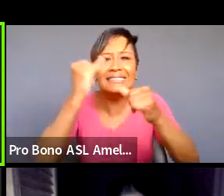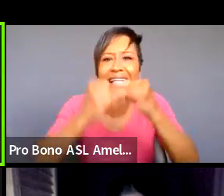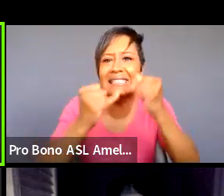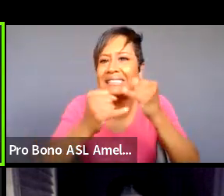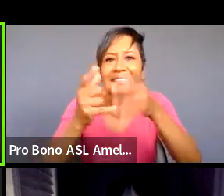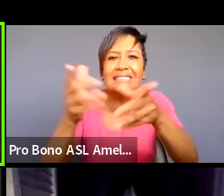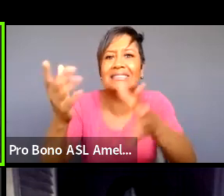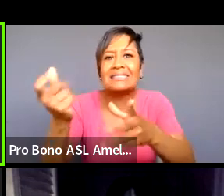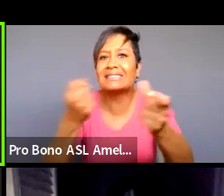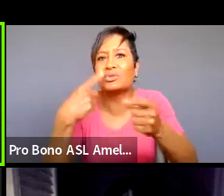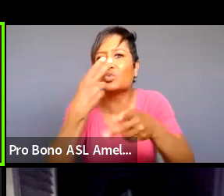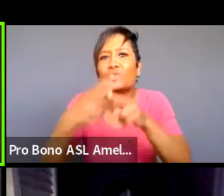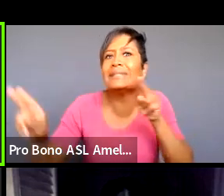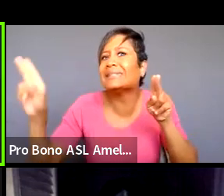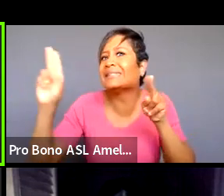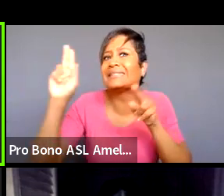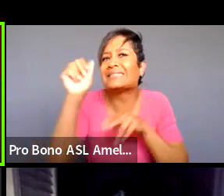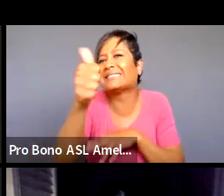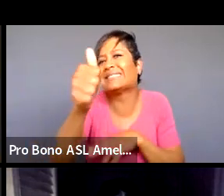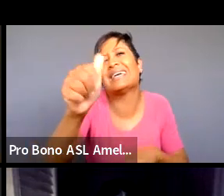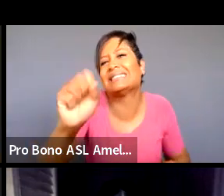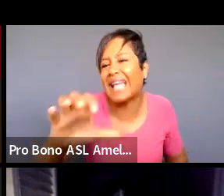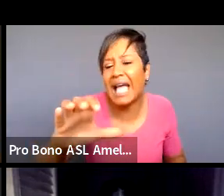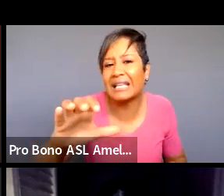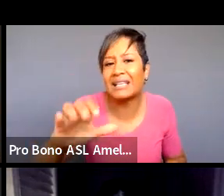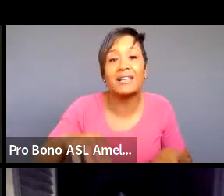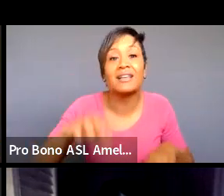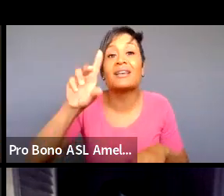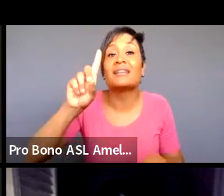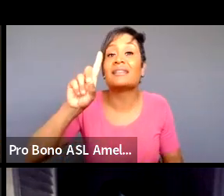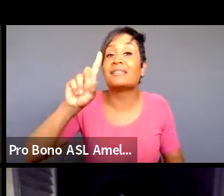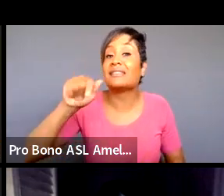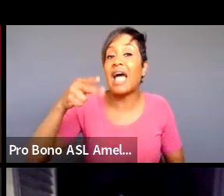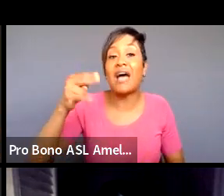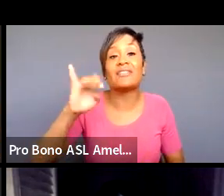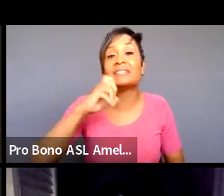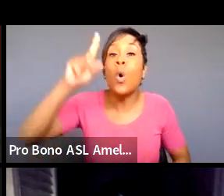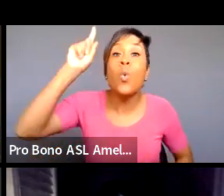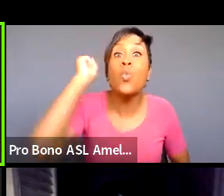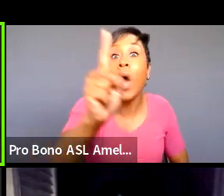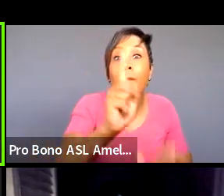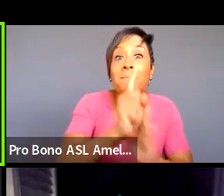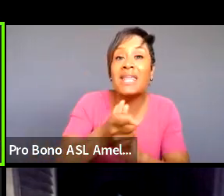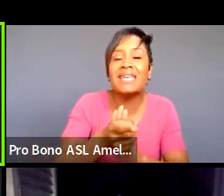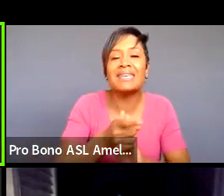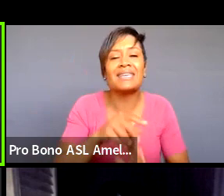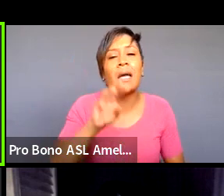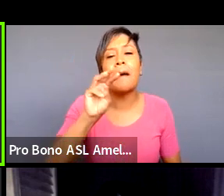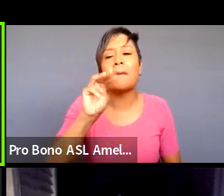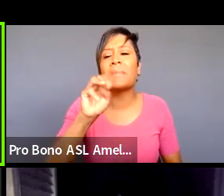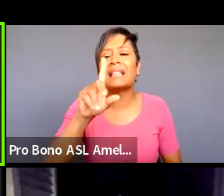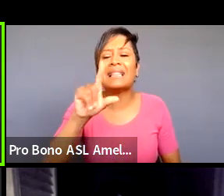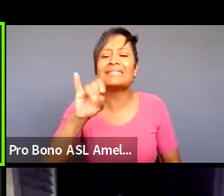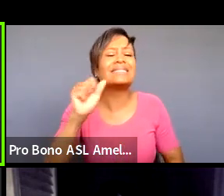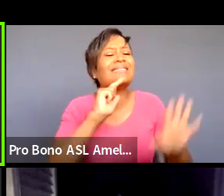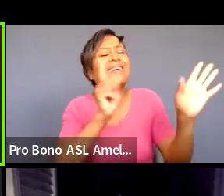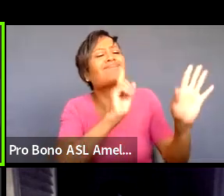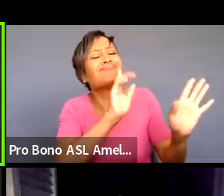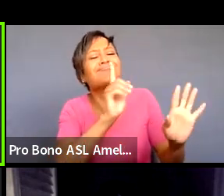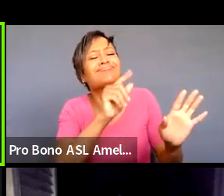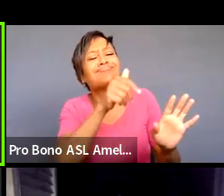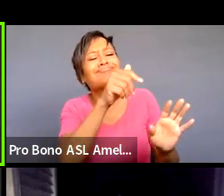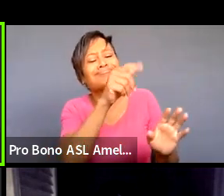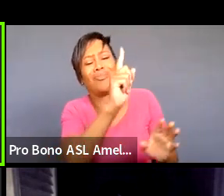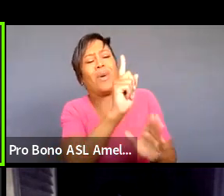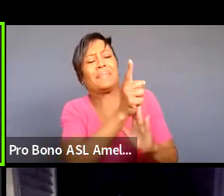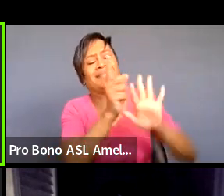just like a quick you know 10 one minute one minute no not even one minute but like just a 10 second anybody else just like want